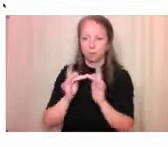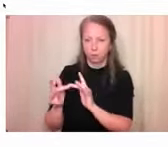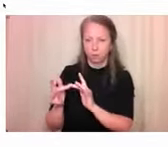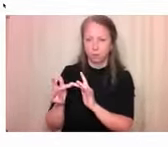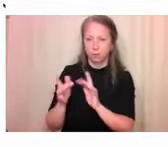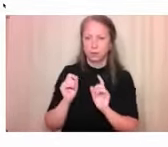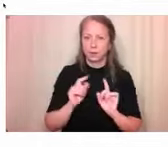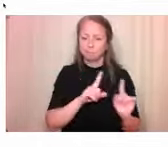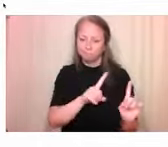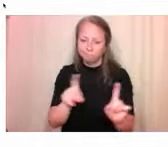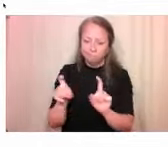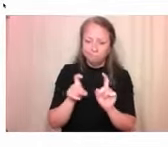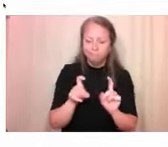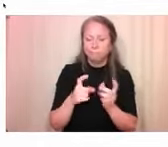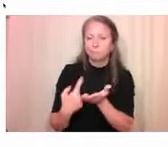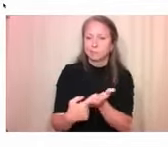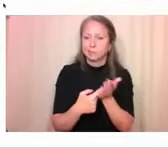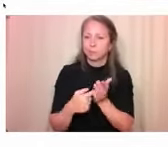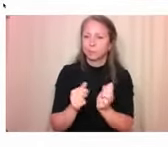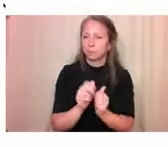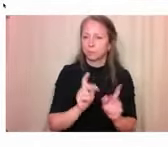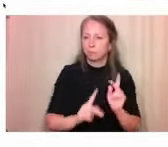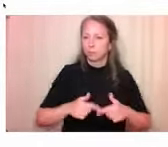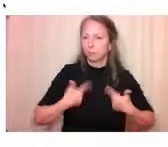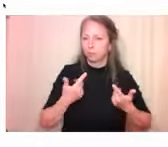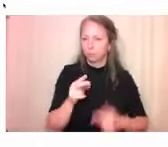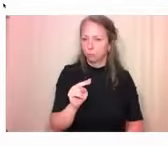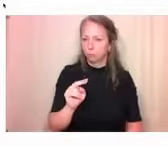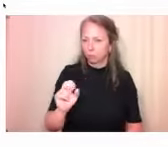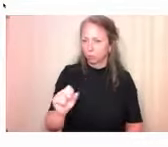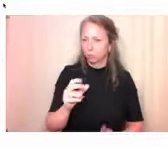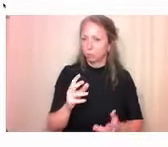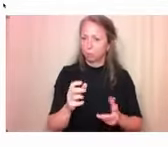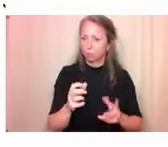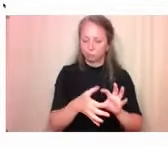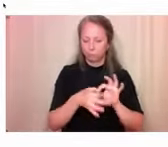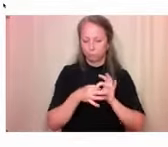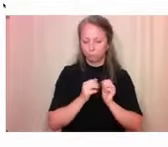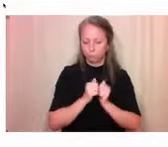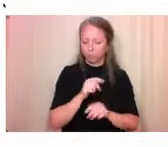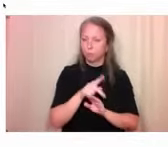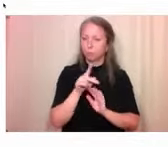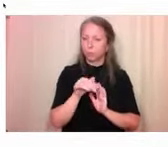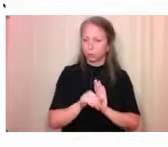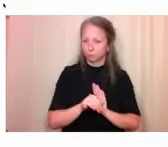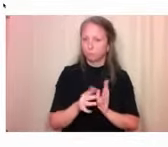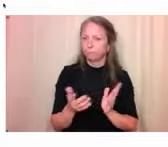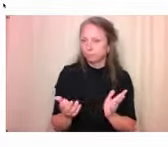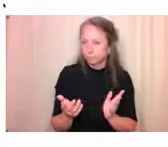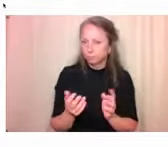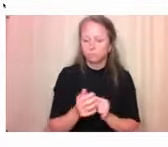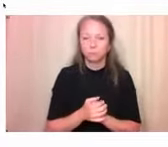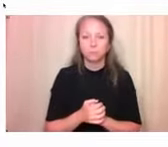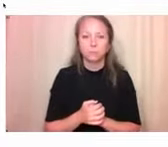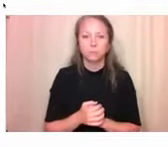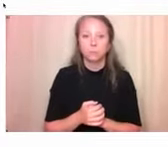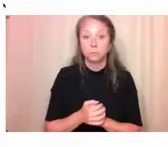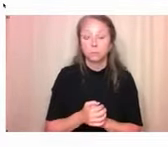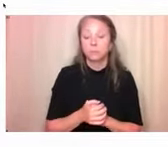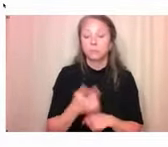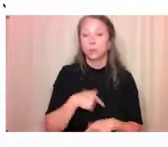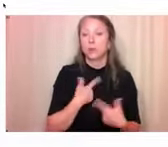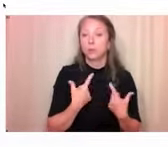accessibility for this project. So for instance, we're working on developing things like 3D models to